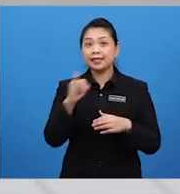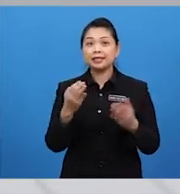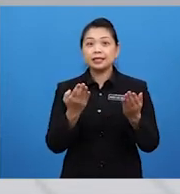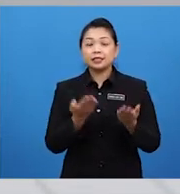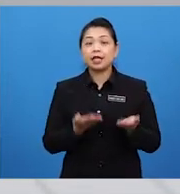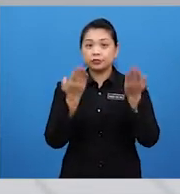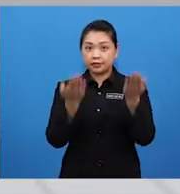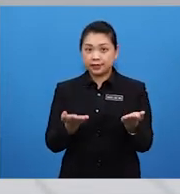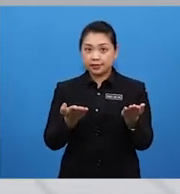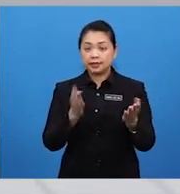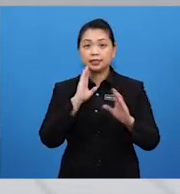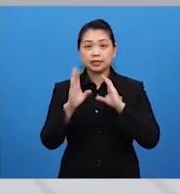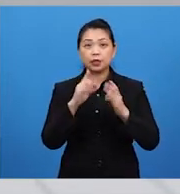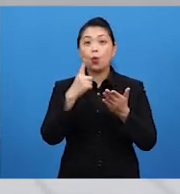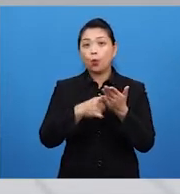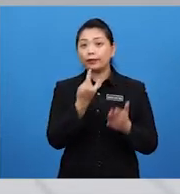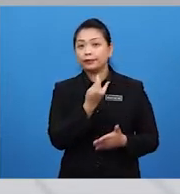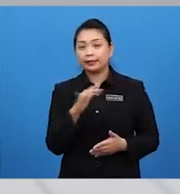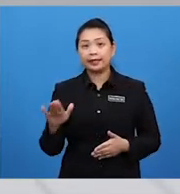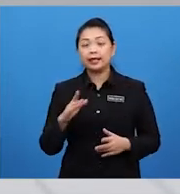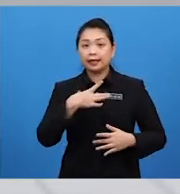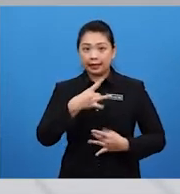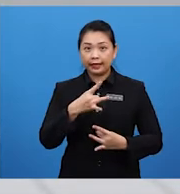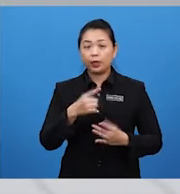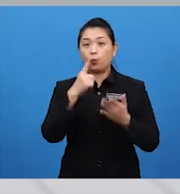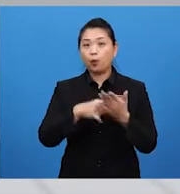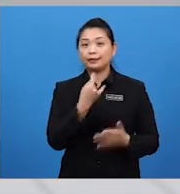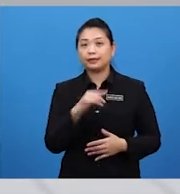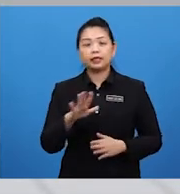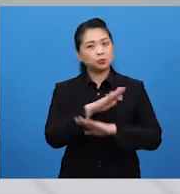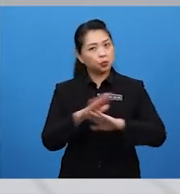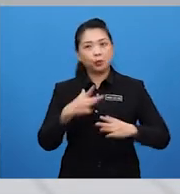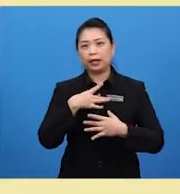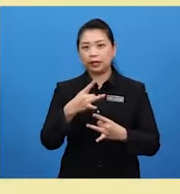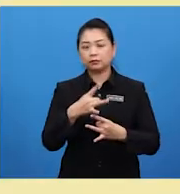Saying what they like and what they don't like doing